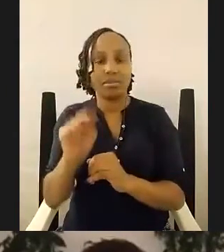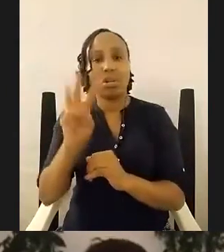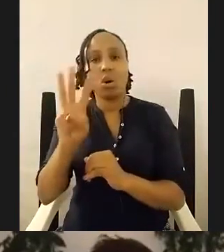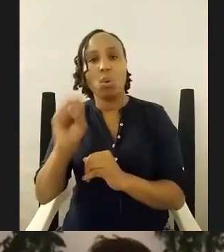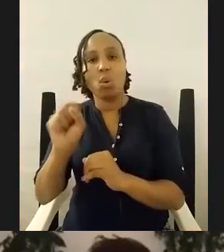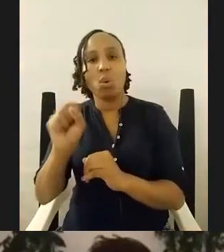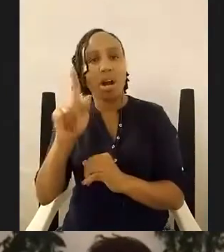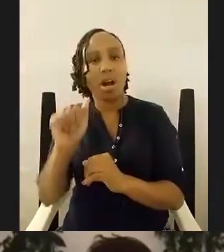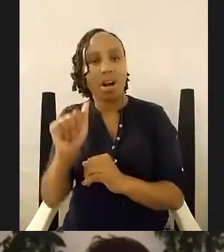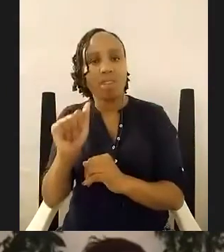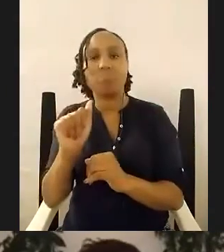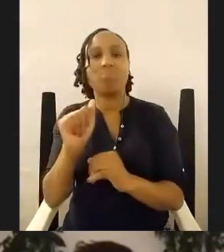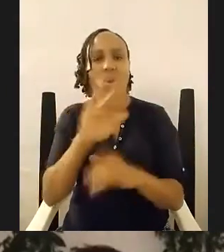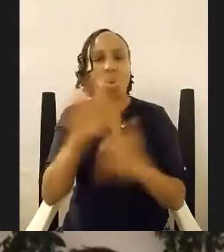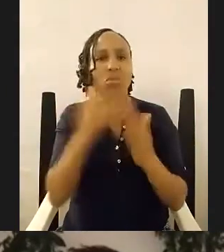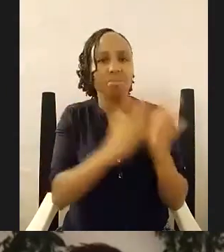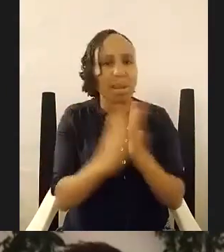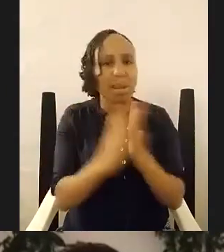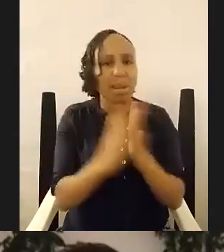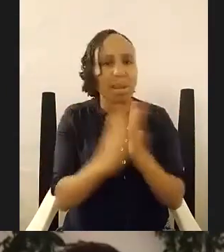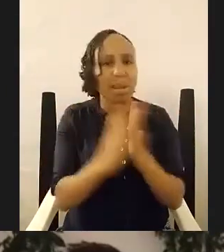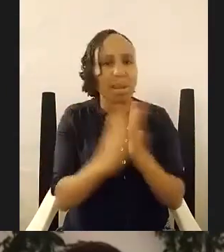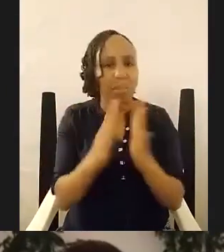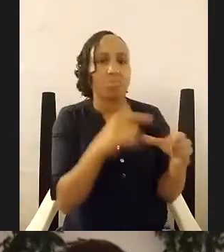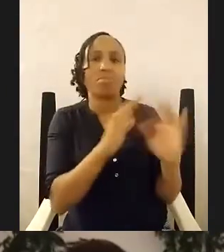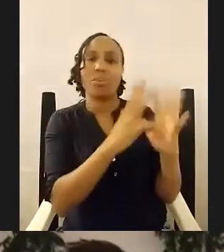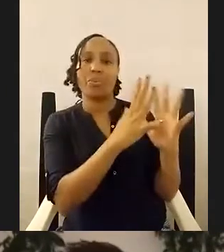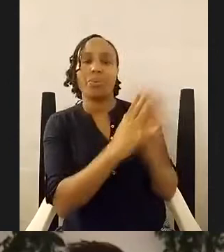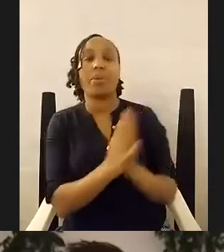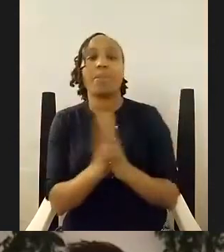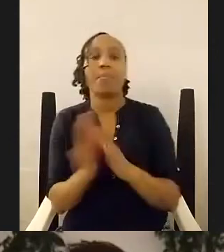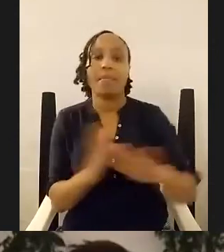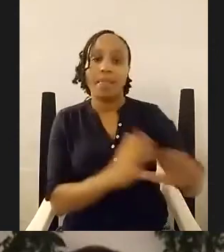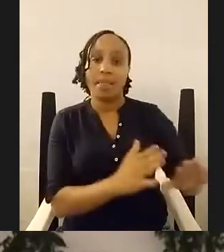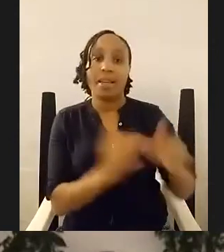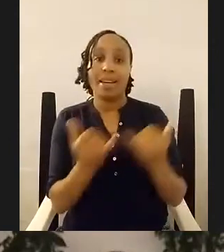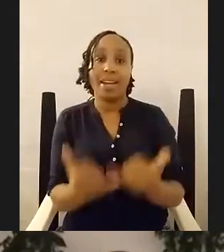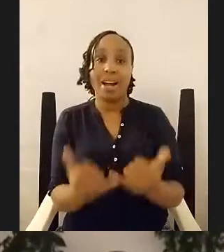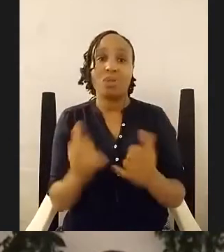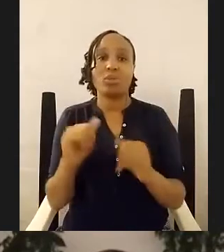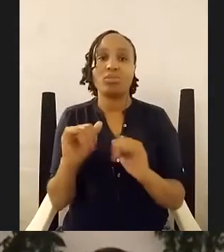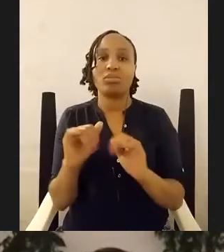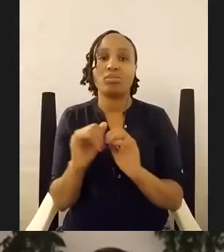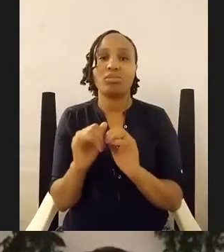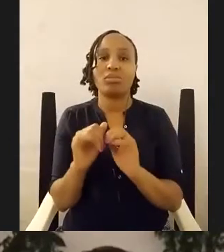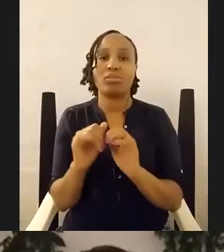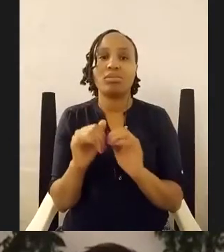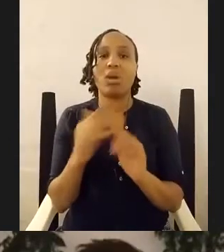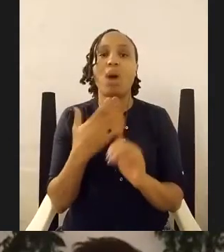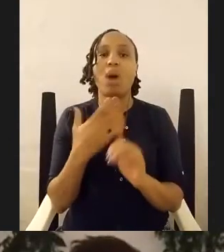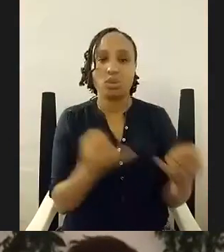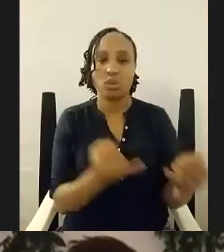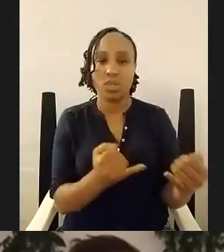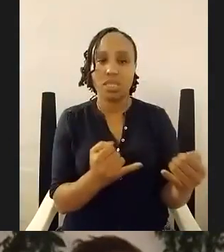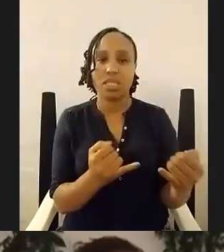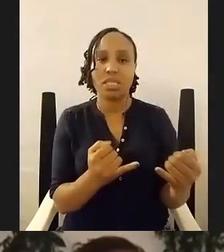we're so grateful to you now on to the fun bits i'd like to introduce um the